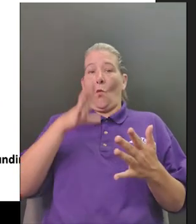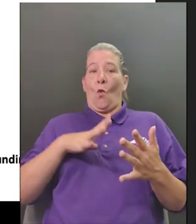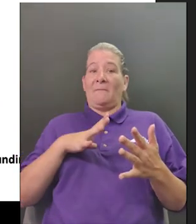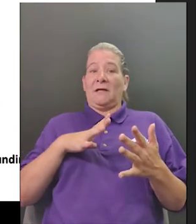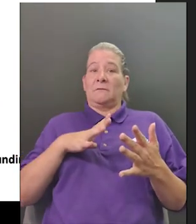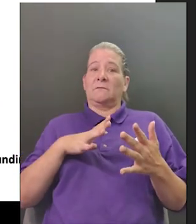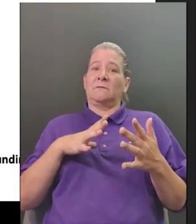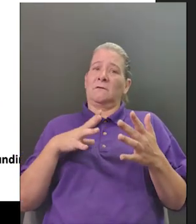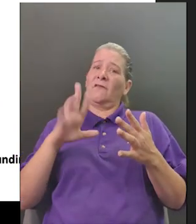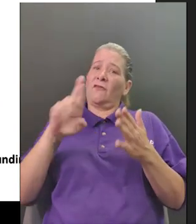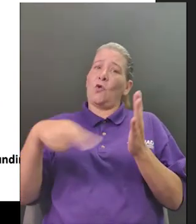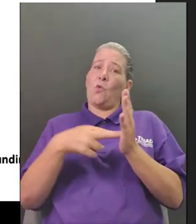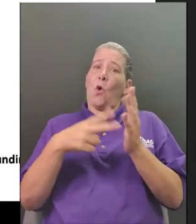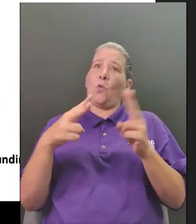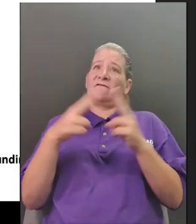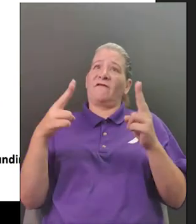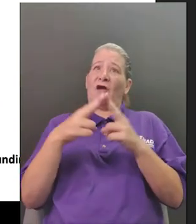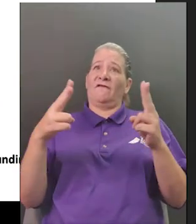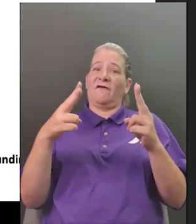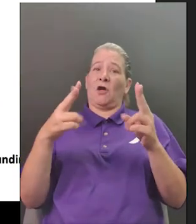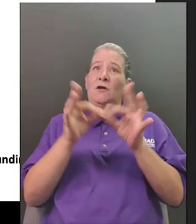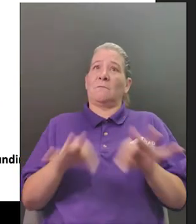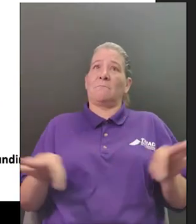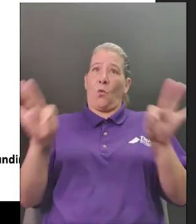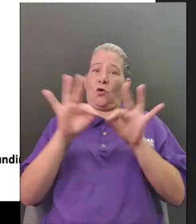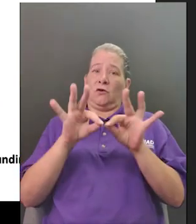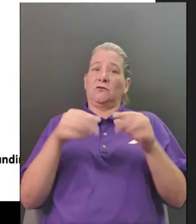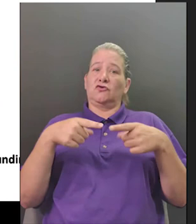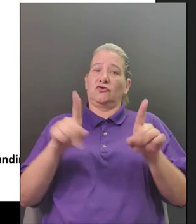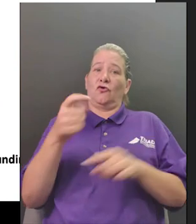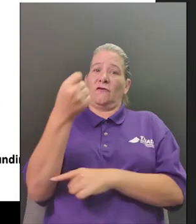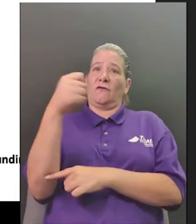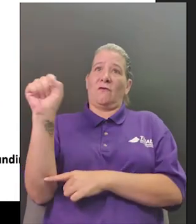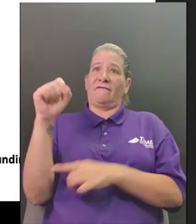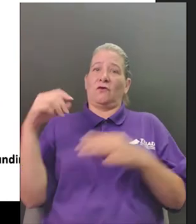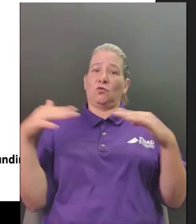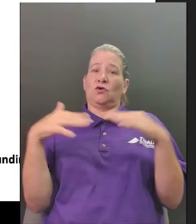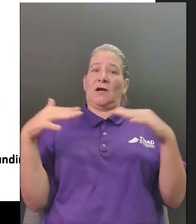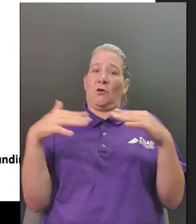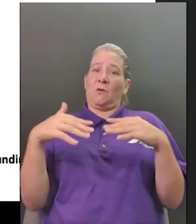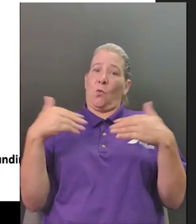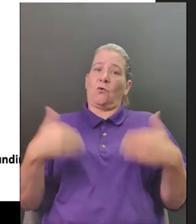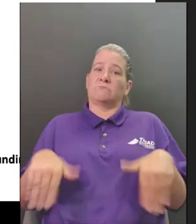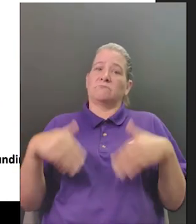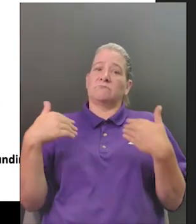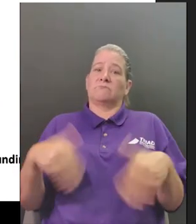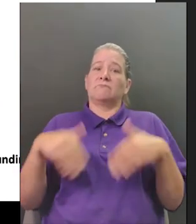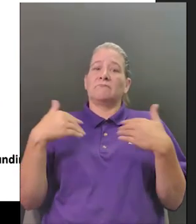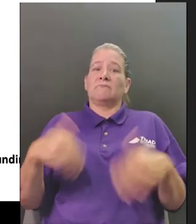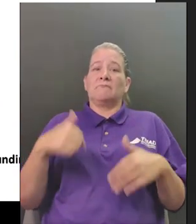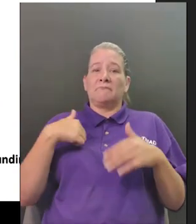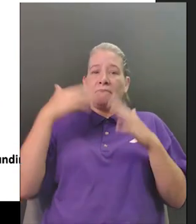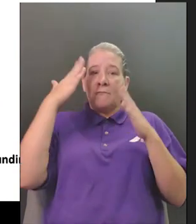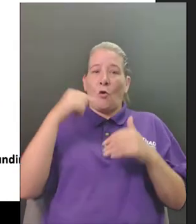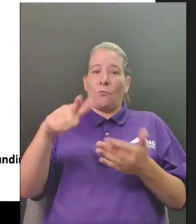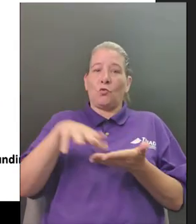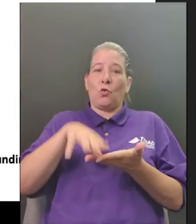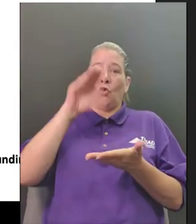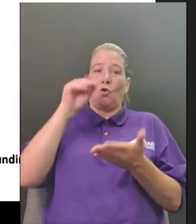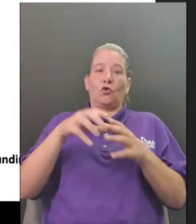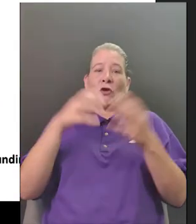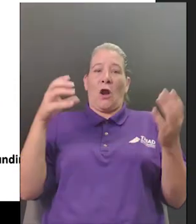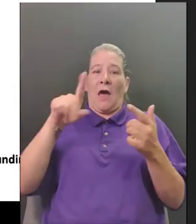honor of these revolutionary gals we've got q-tips and cotton balls stamps and